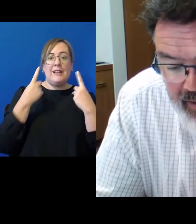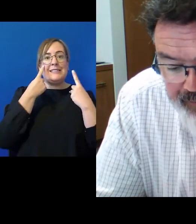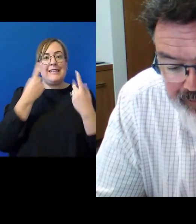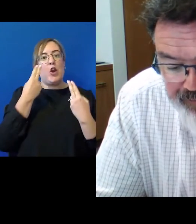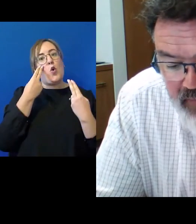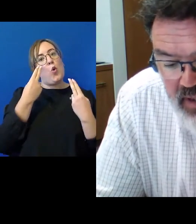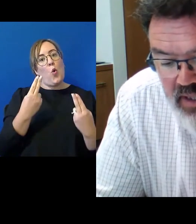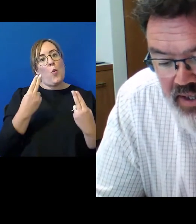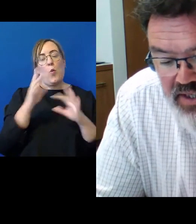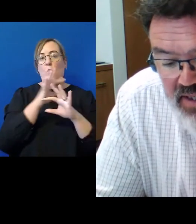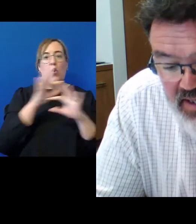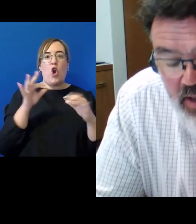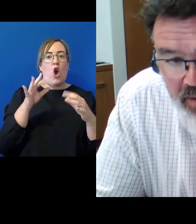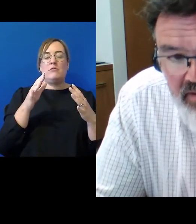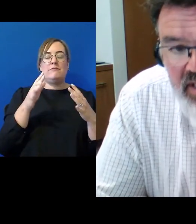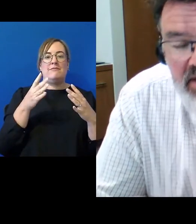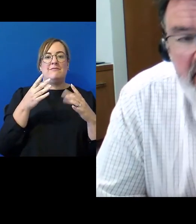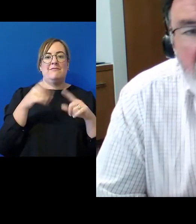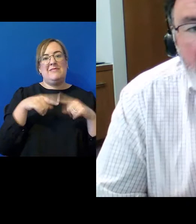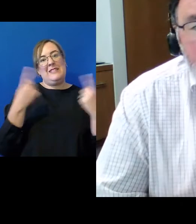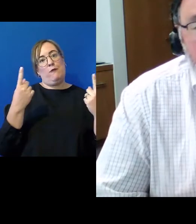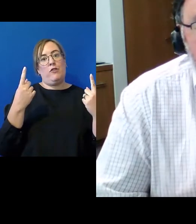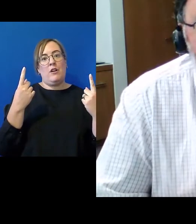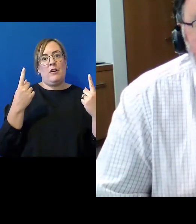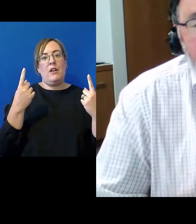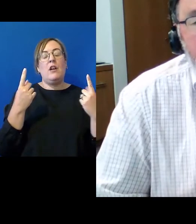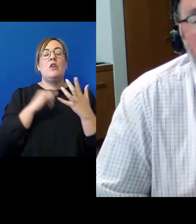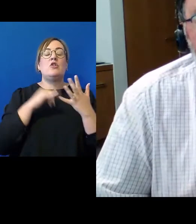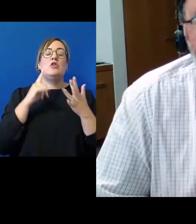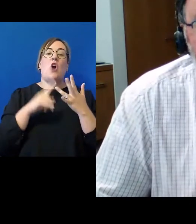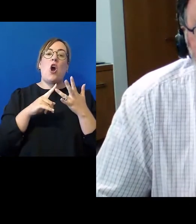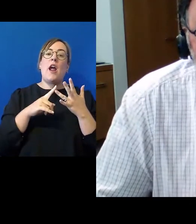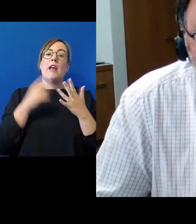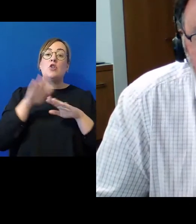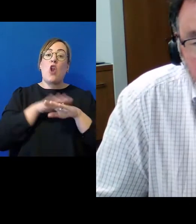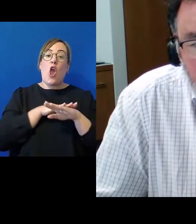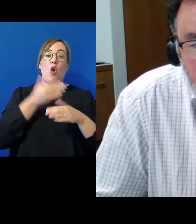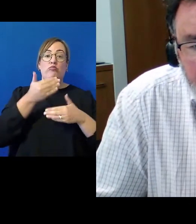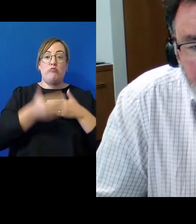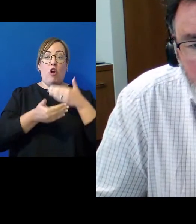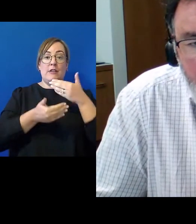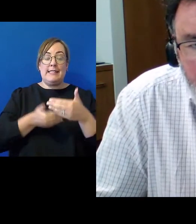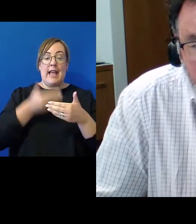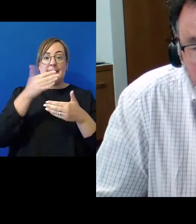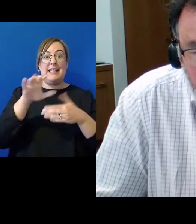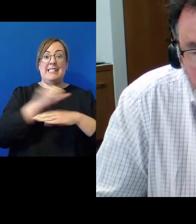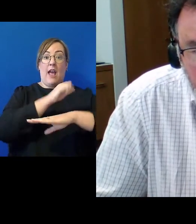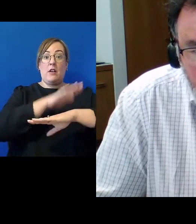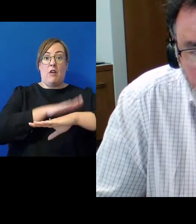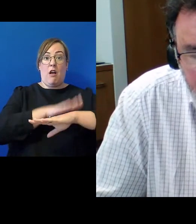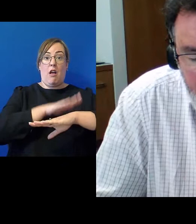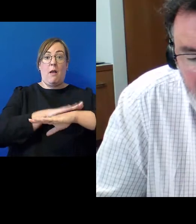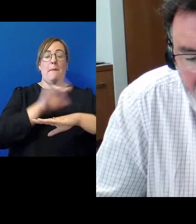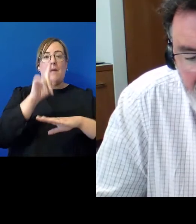alien this is a subtle process and it takes time but in my experience that has been